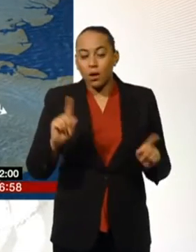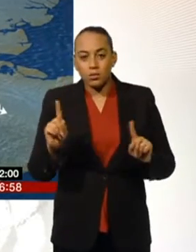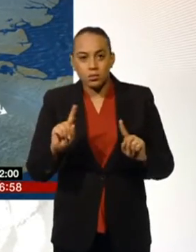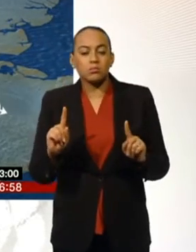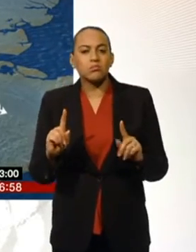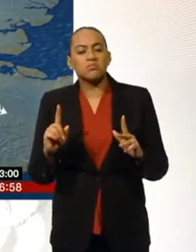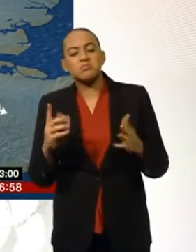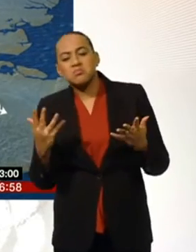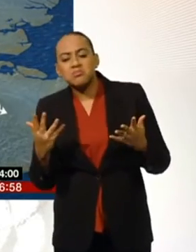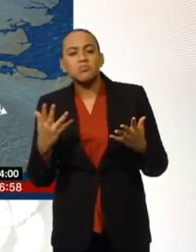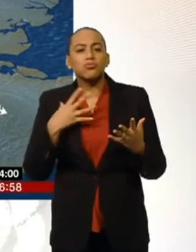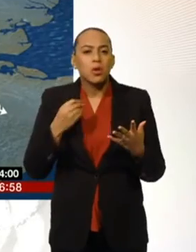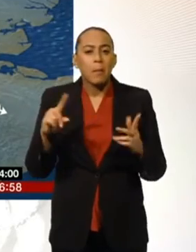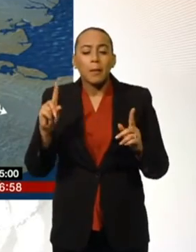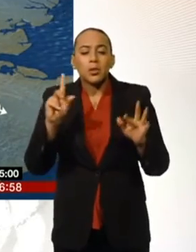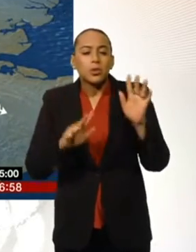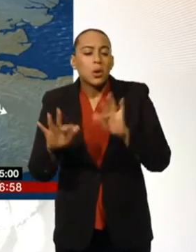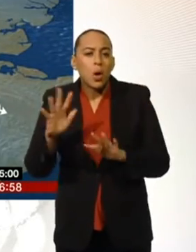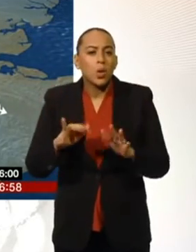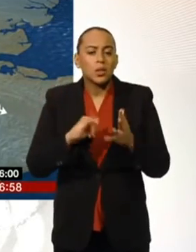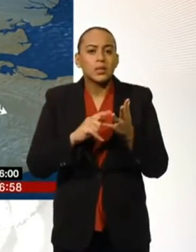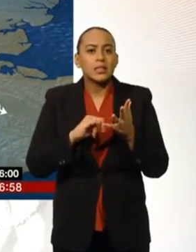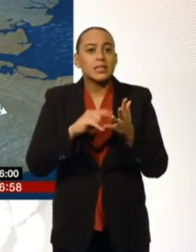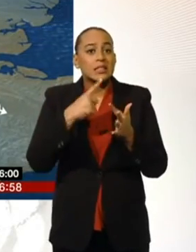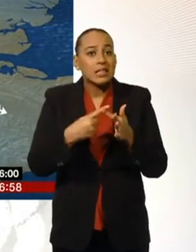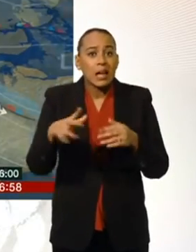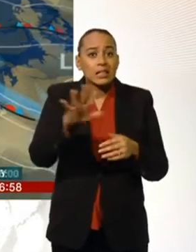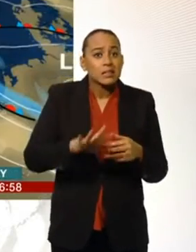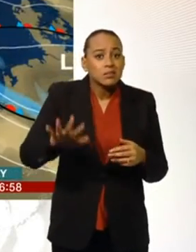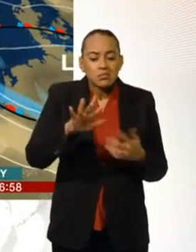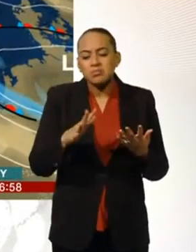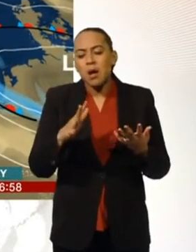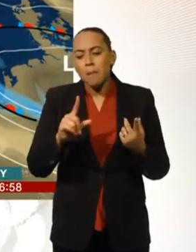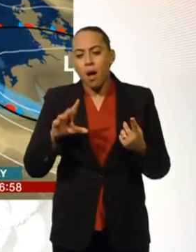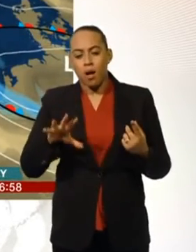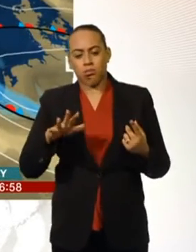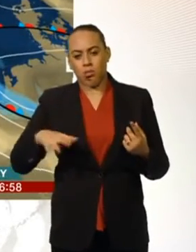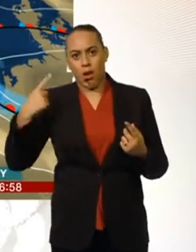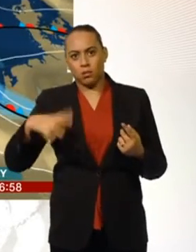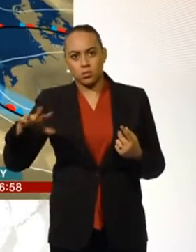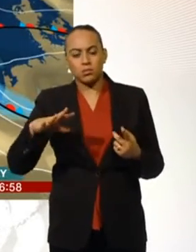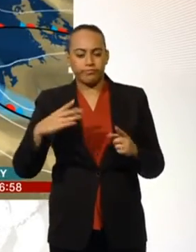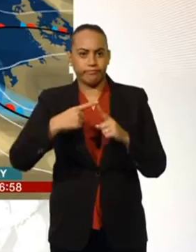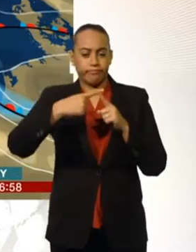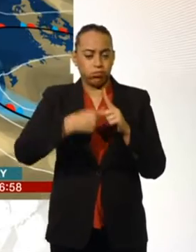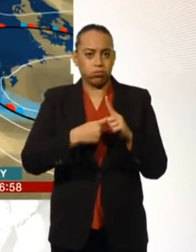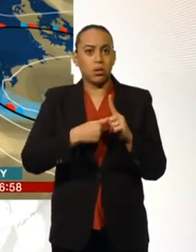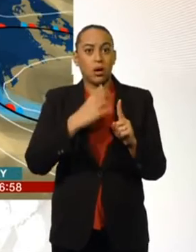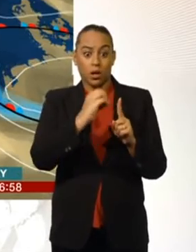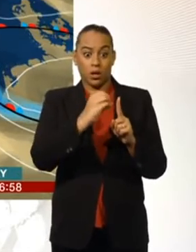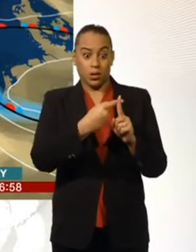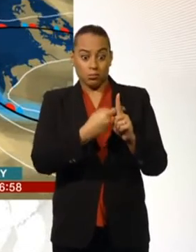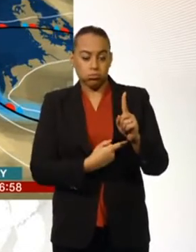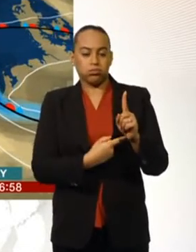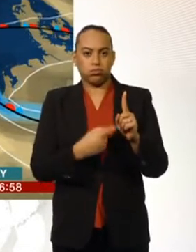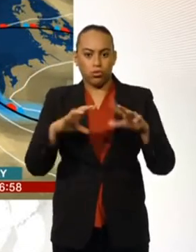stay mostly dry. A few flakes of snow again, possible over parts of Sussex this time. But for us, dry temperatures dropping below freezing for many of our rural spots. A very